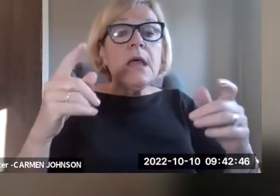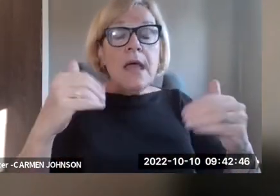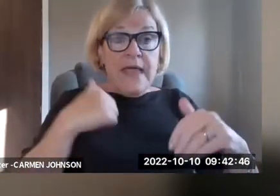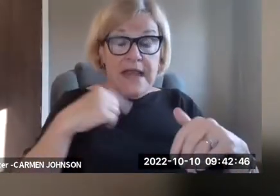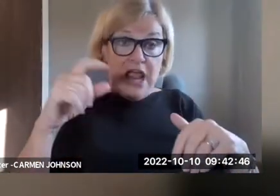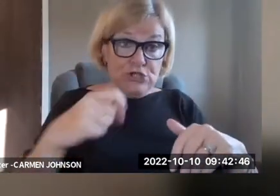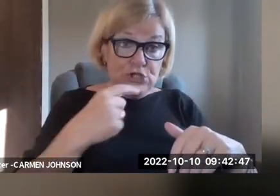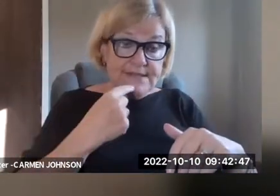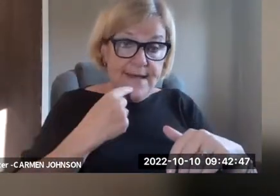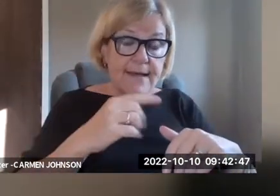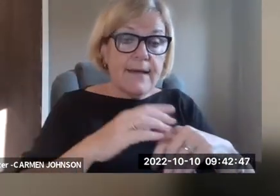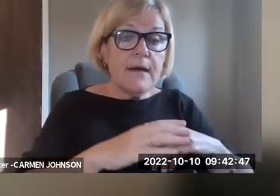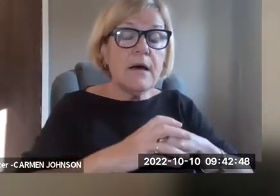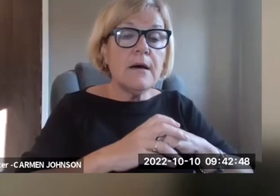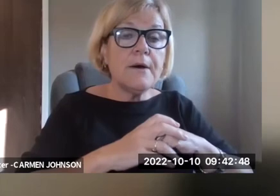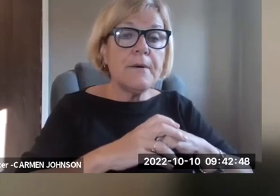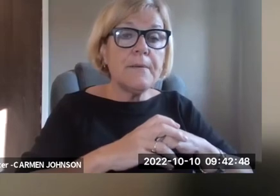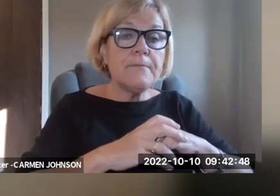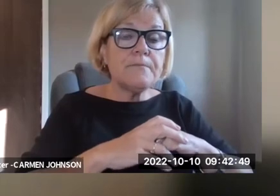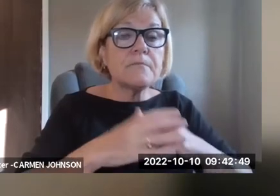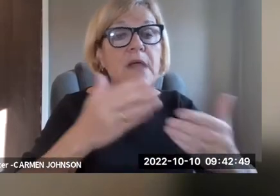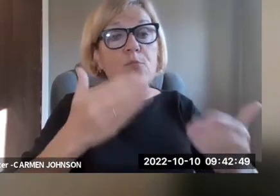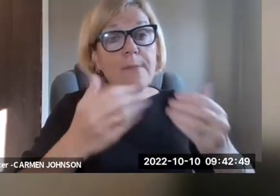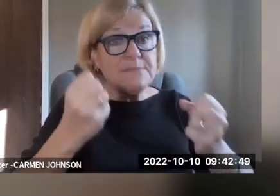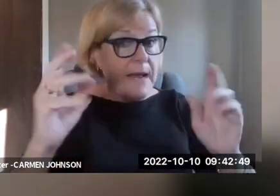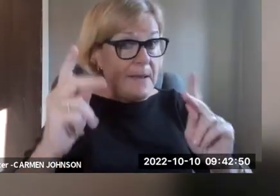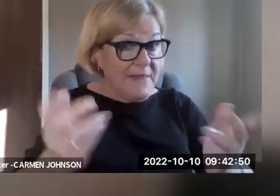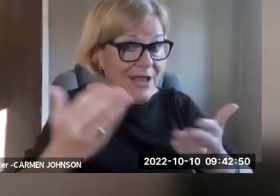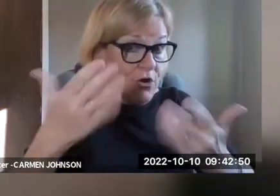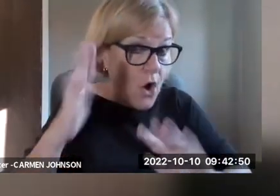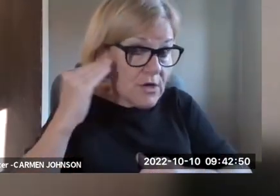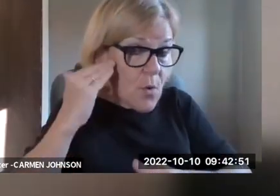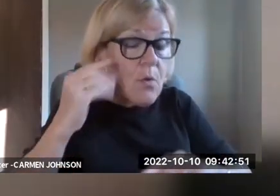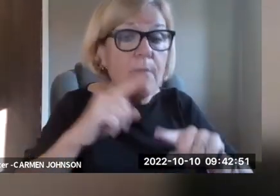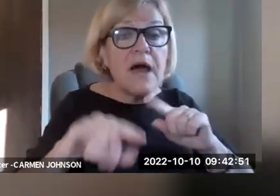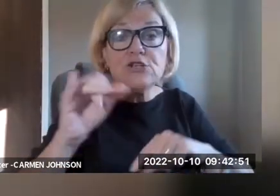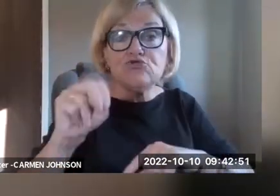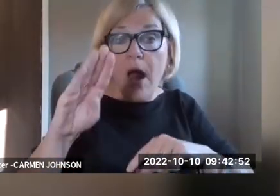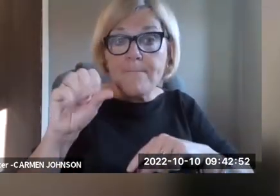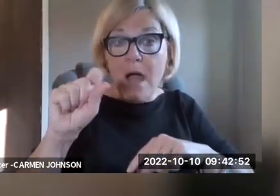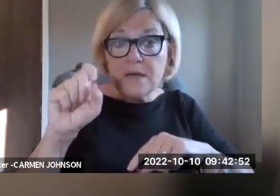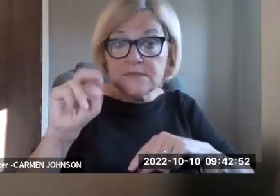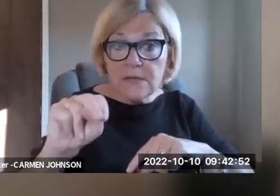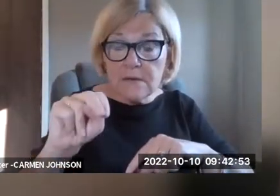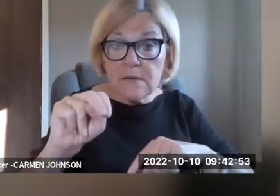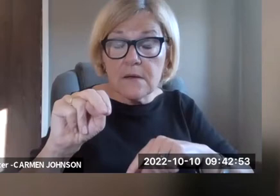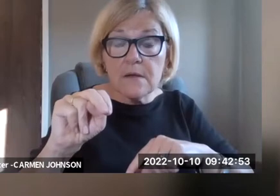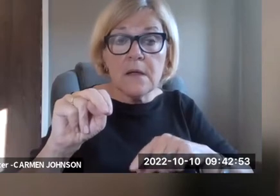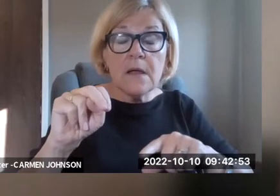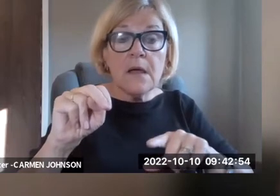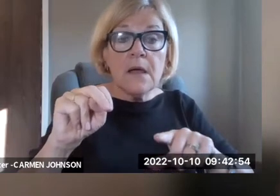available grievance procedures. So hopefully that helps. Um, and I should just say, um,